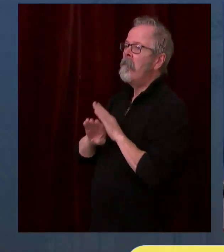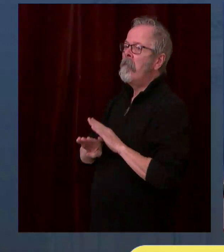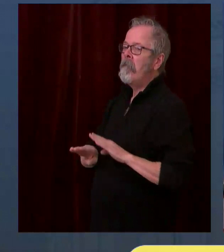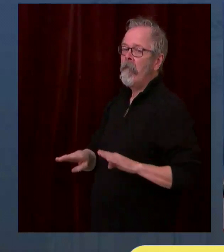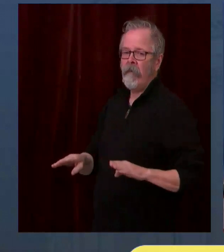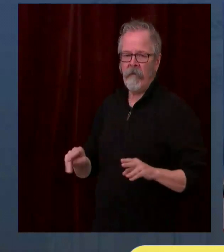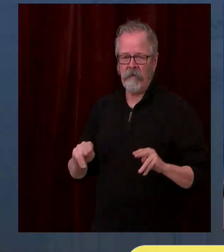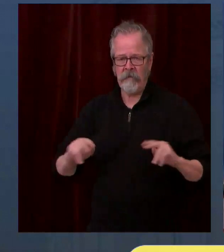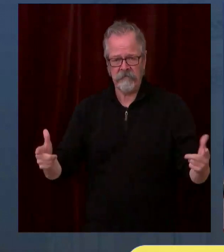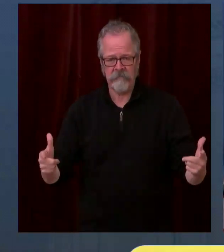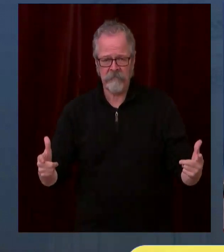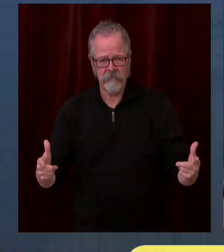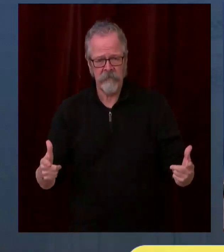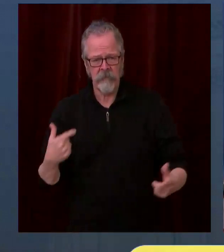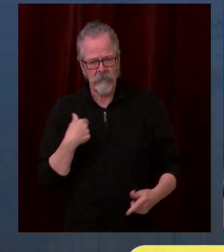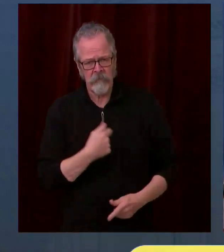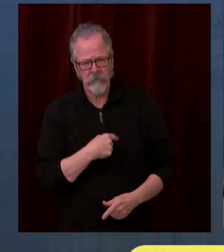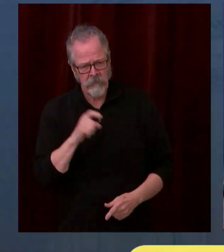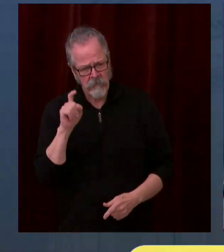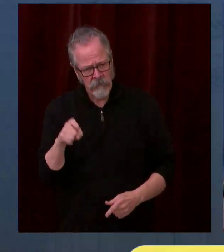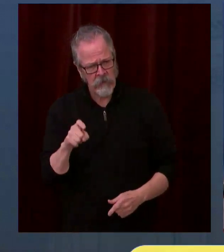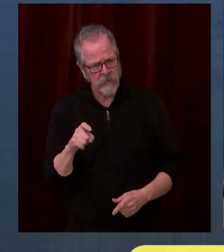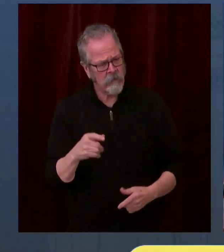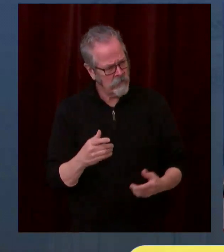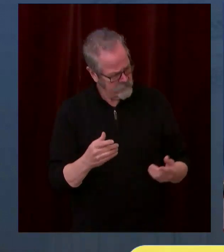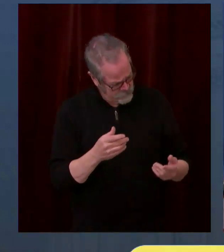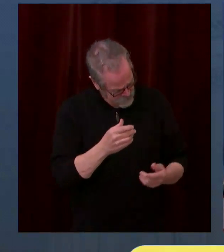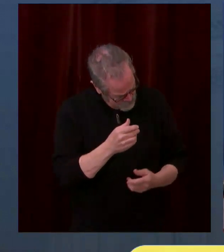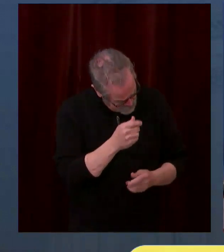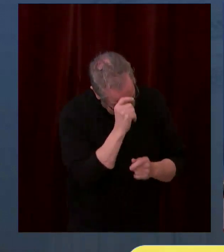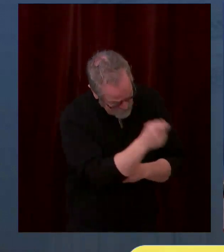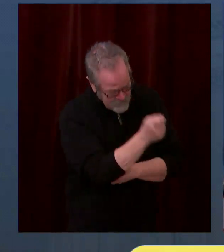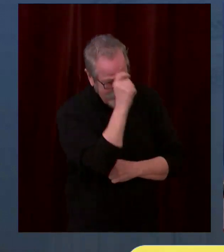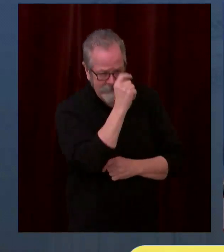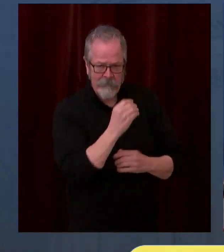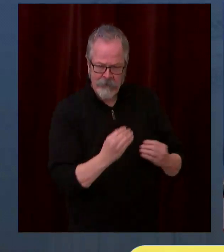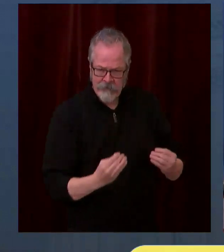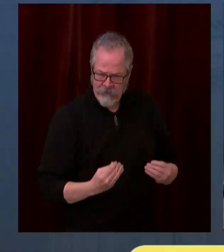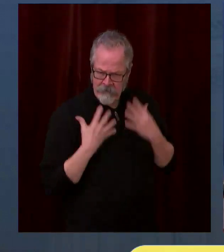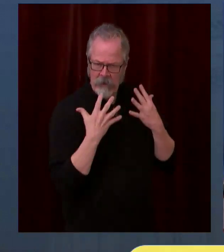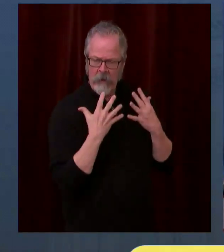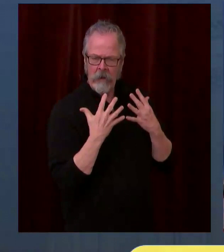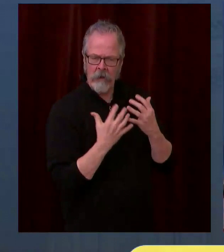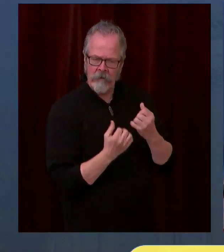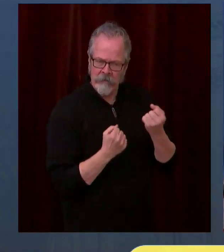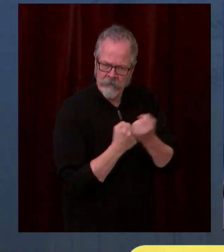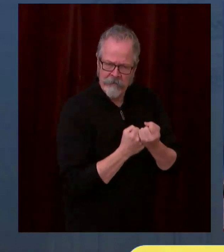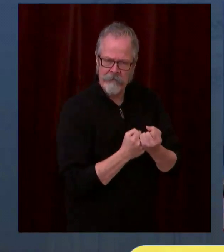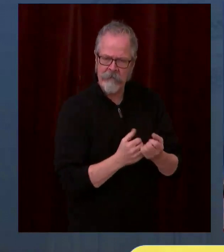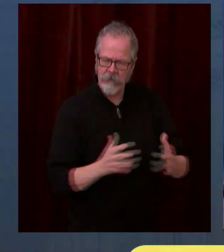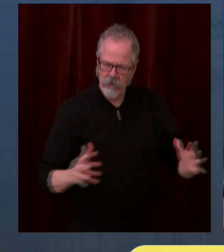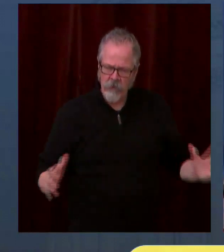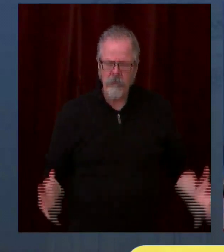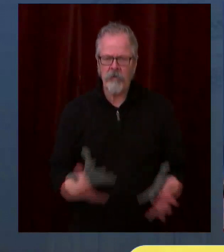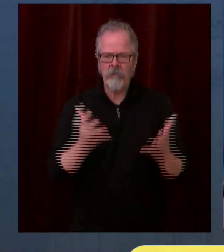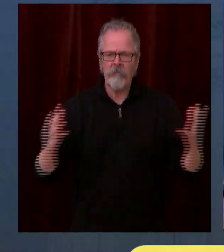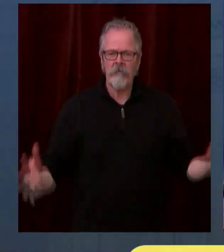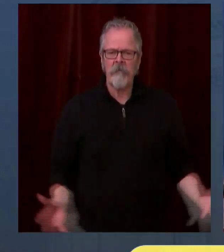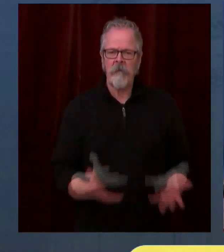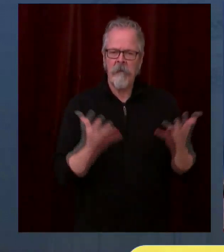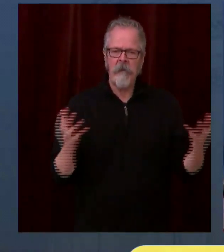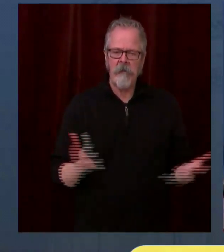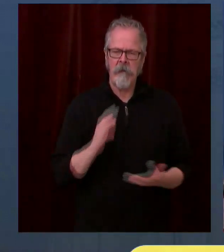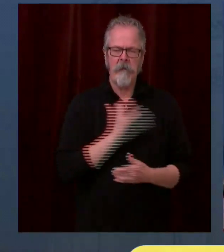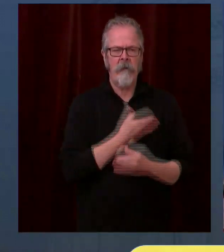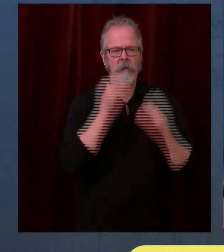continuing inspiration. And that's what he is, is a continuing inspiration to us all. We have some really exciting news about